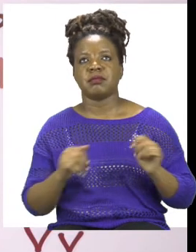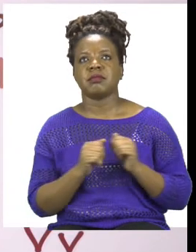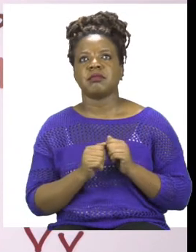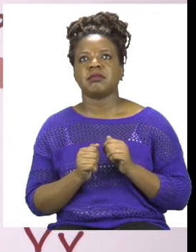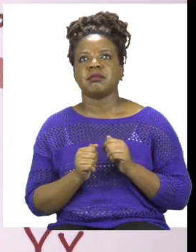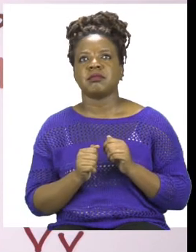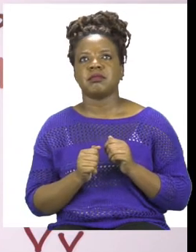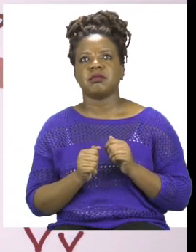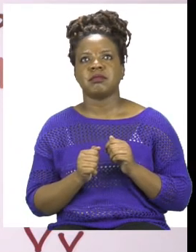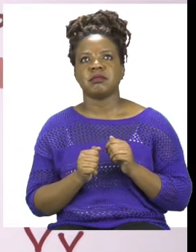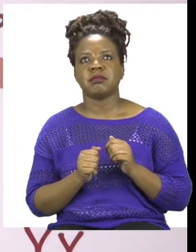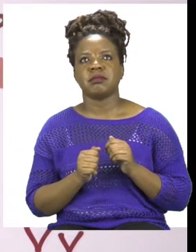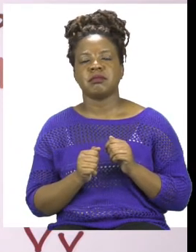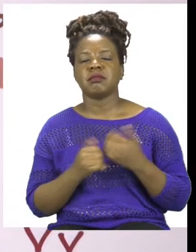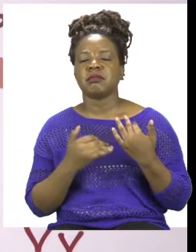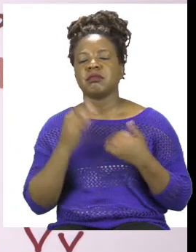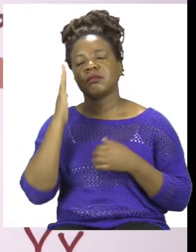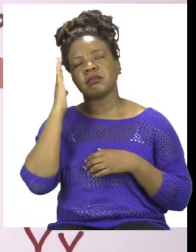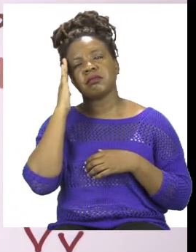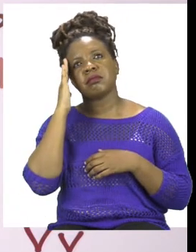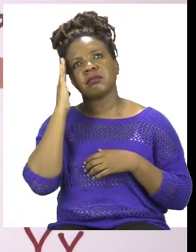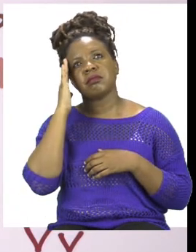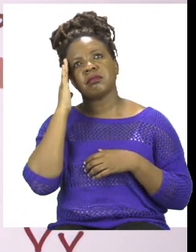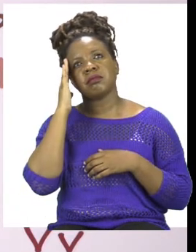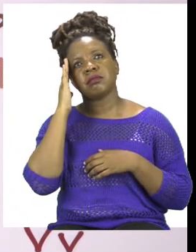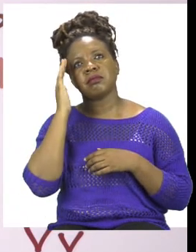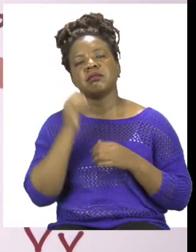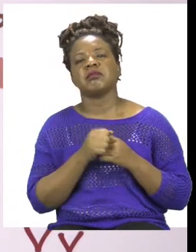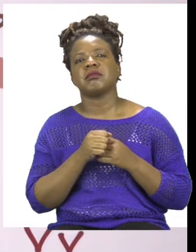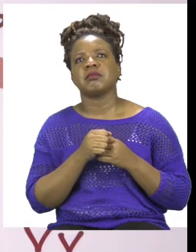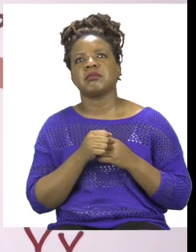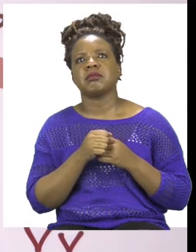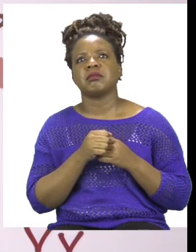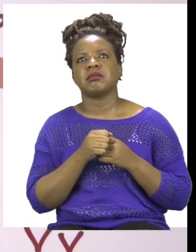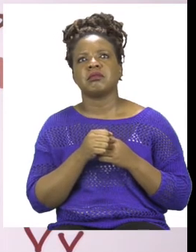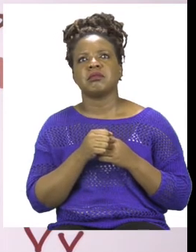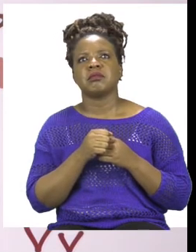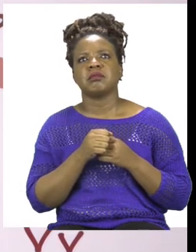So we know that the original number is